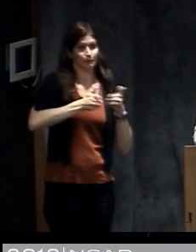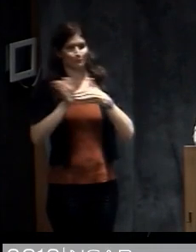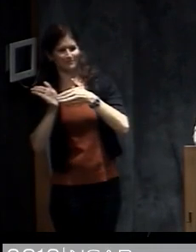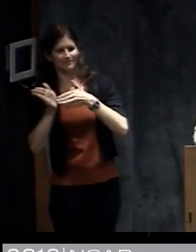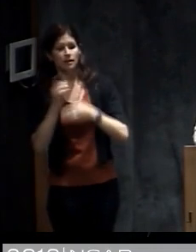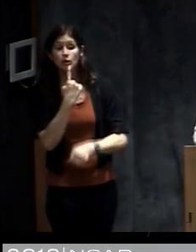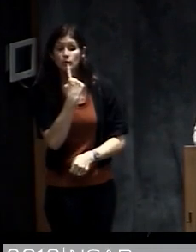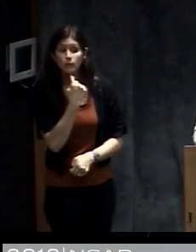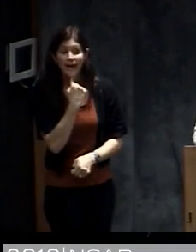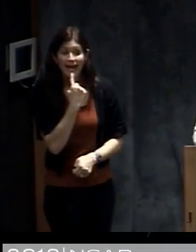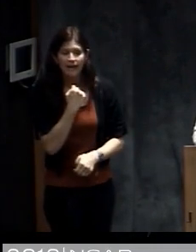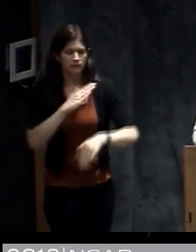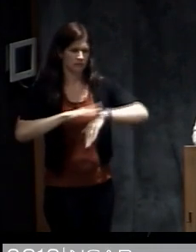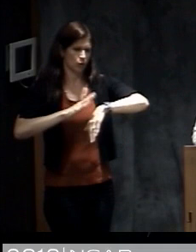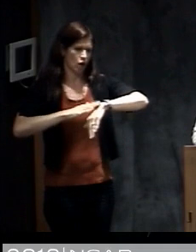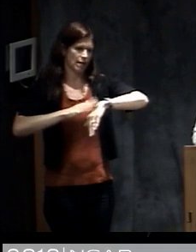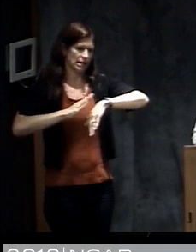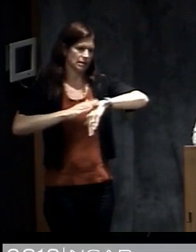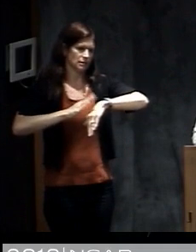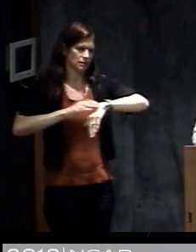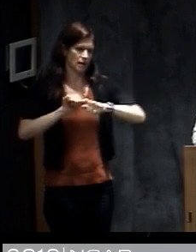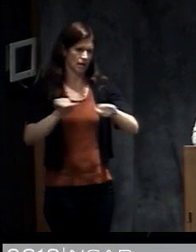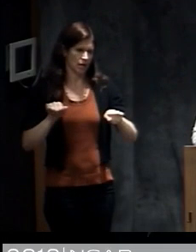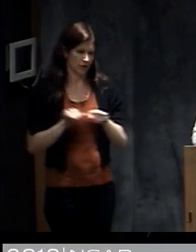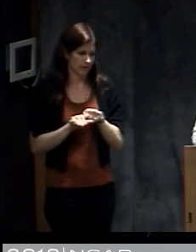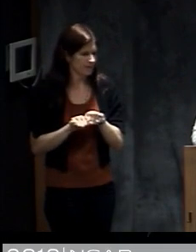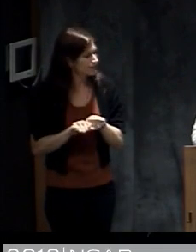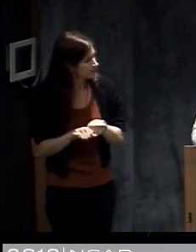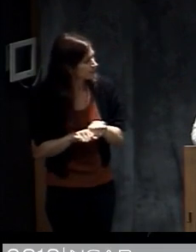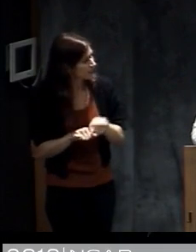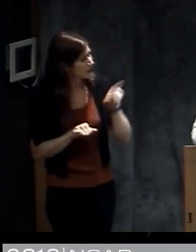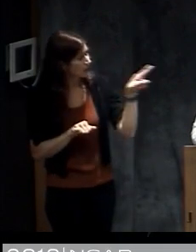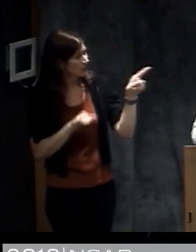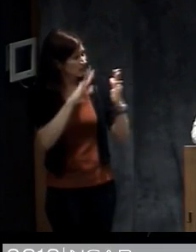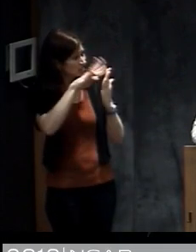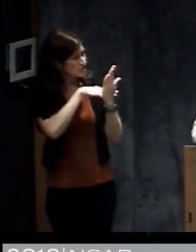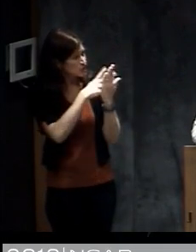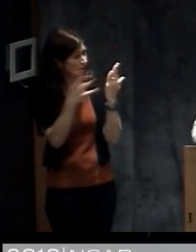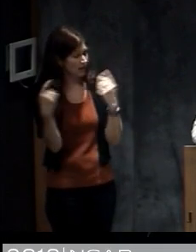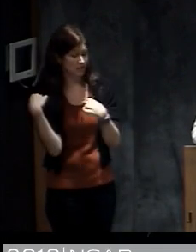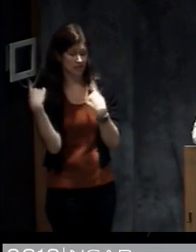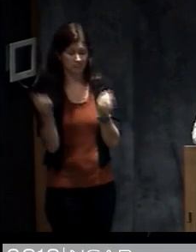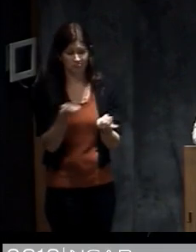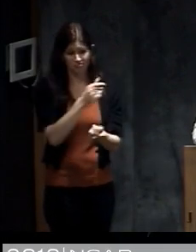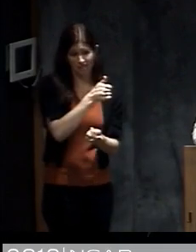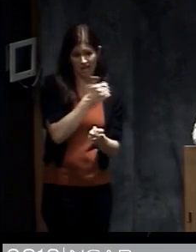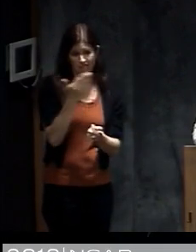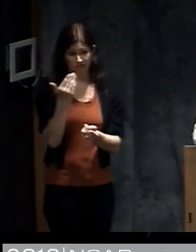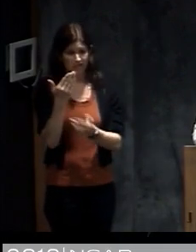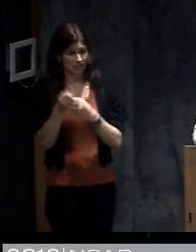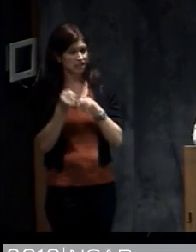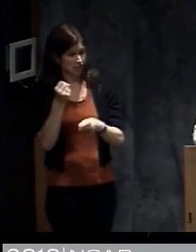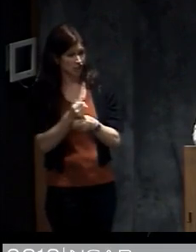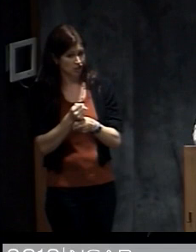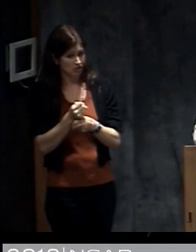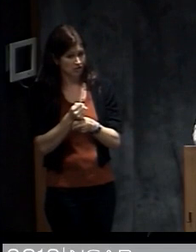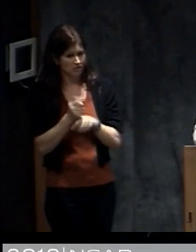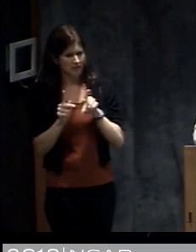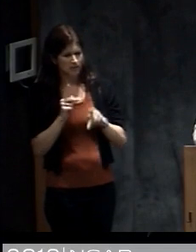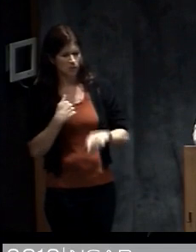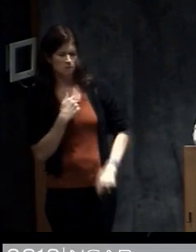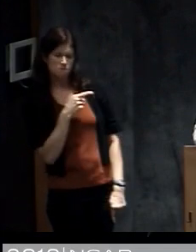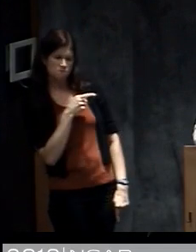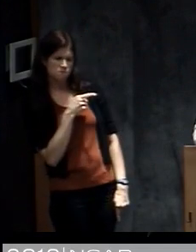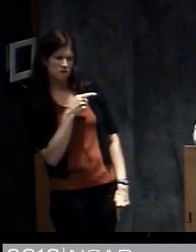represents the areas that are under warnings. And this graphic has been around for 10 or 15 years and there were many critiques of the graphic over the years although people keep still using it